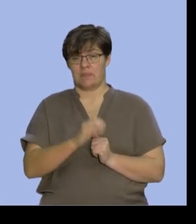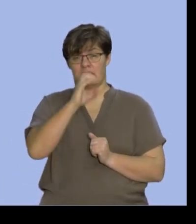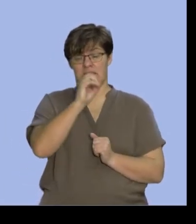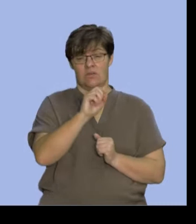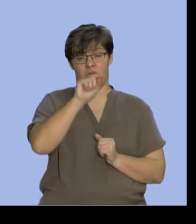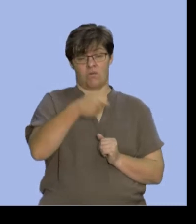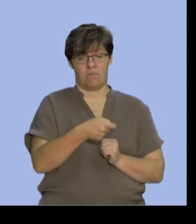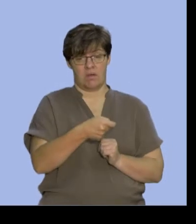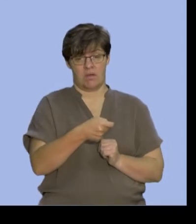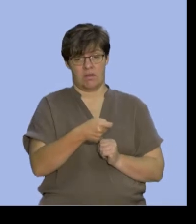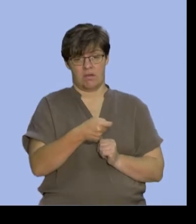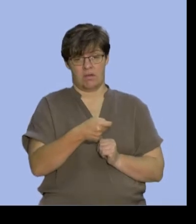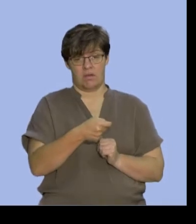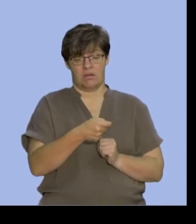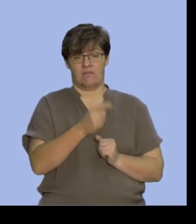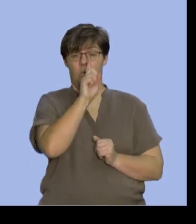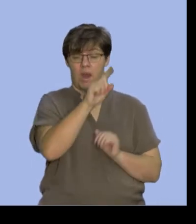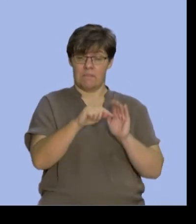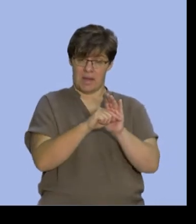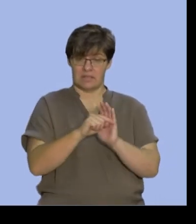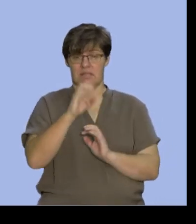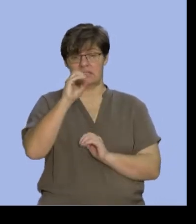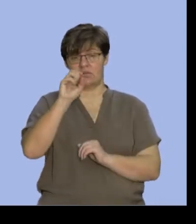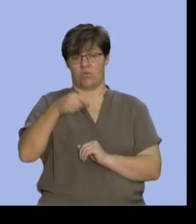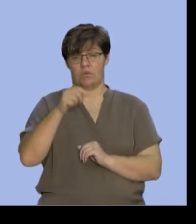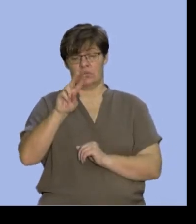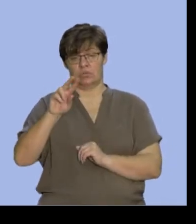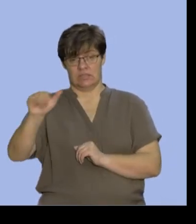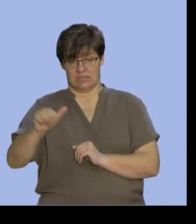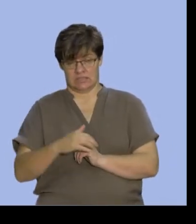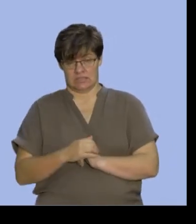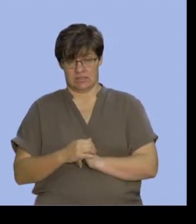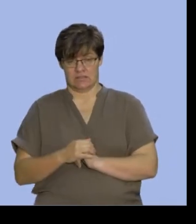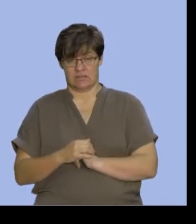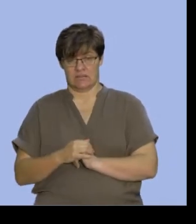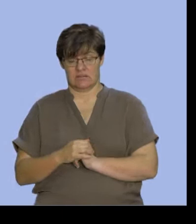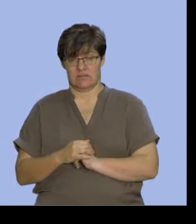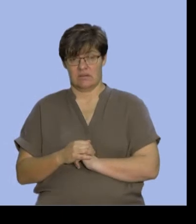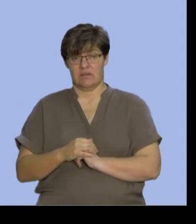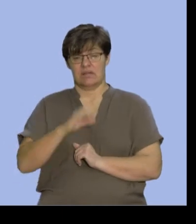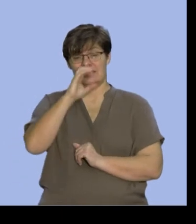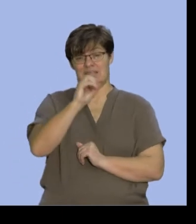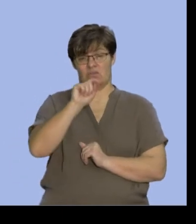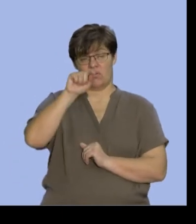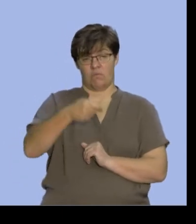0 comma, that's 1 minus 0 comma 2, 6. That's going to be 0 comma